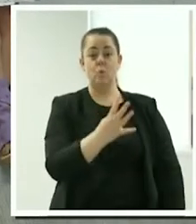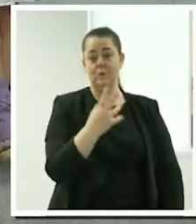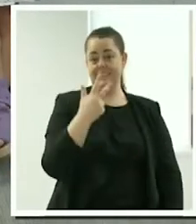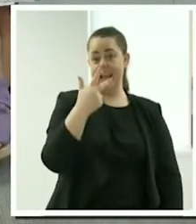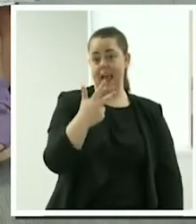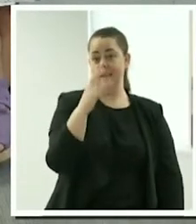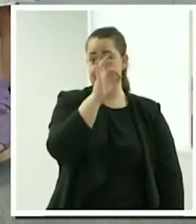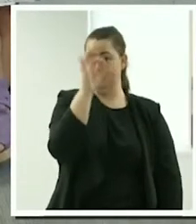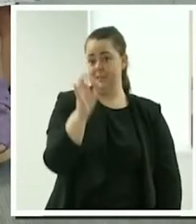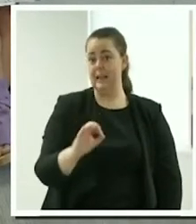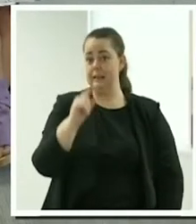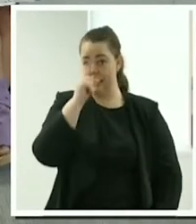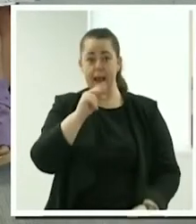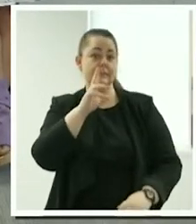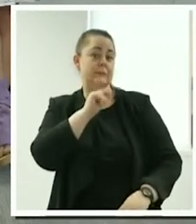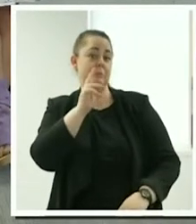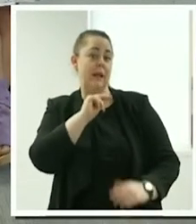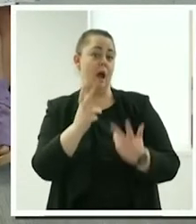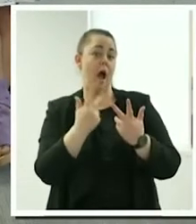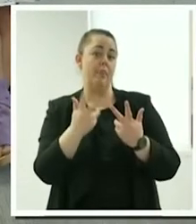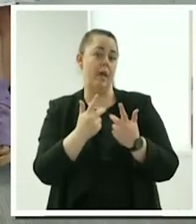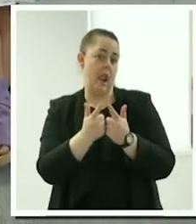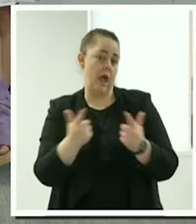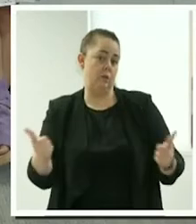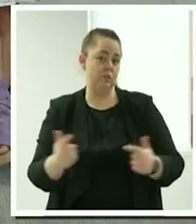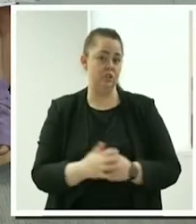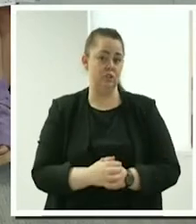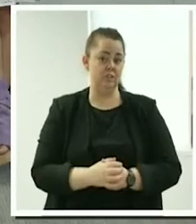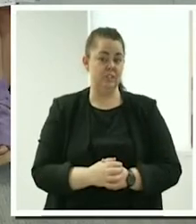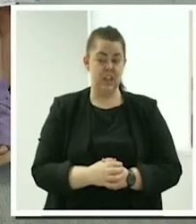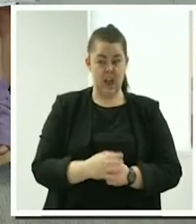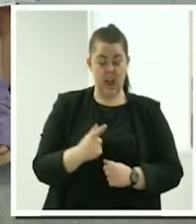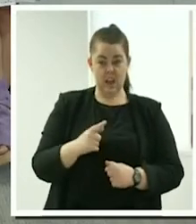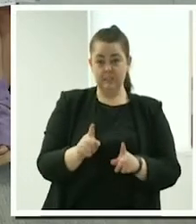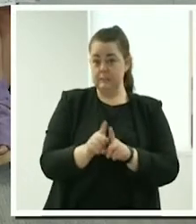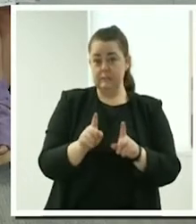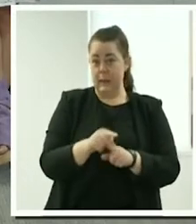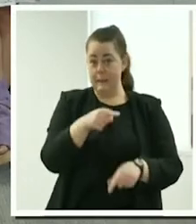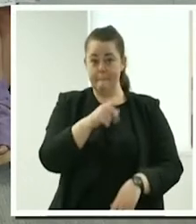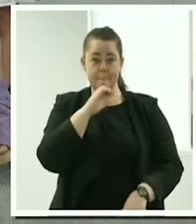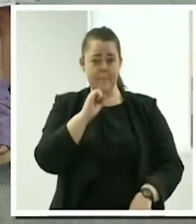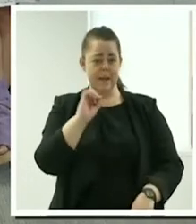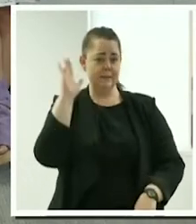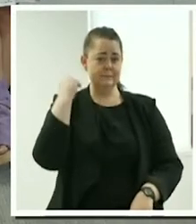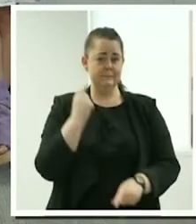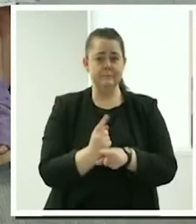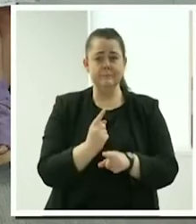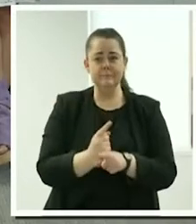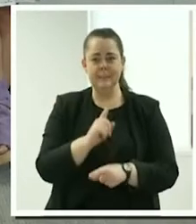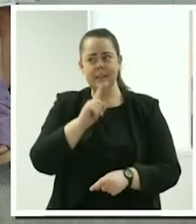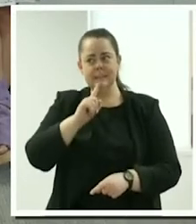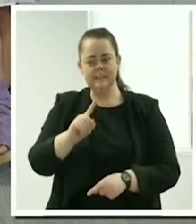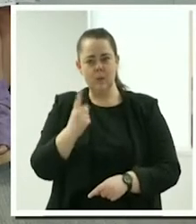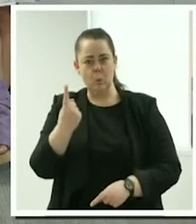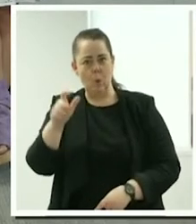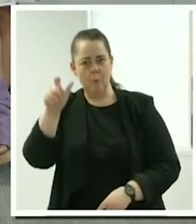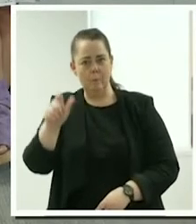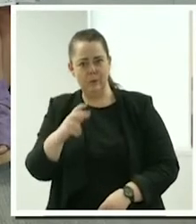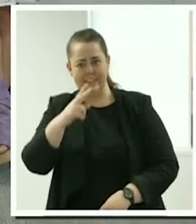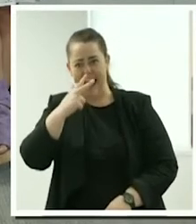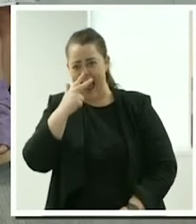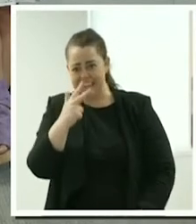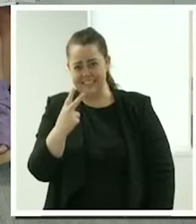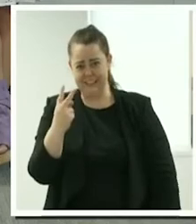other than English. So Peter said before that we've even got 82-year-olds working on the platform, which is great. So